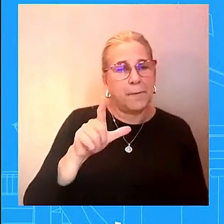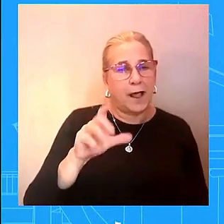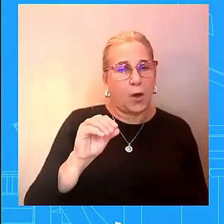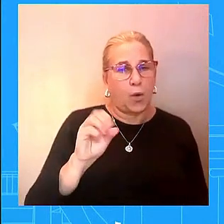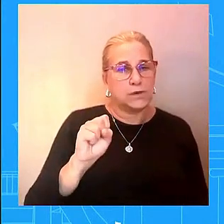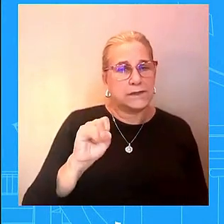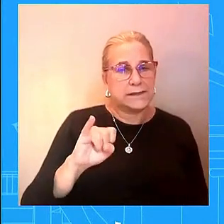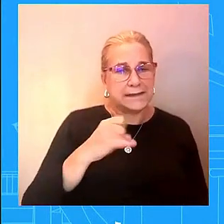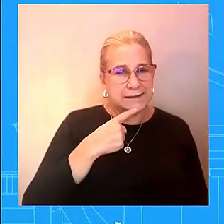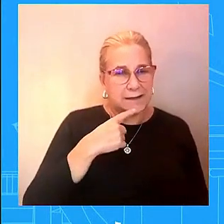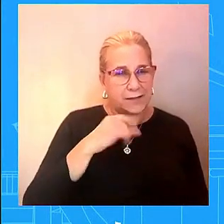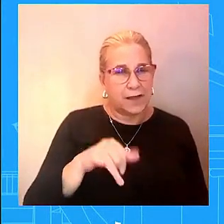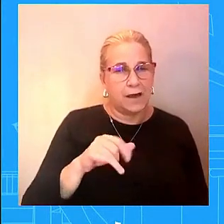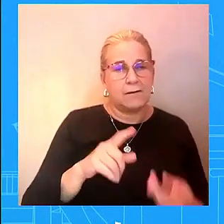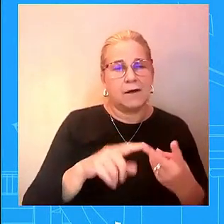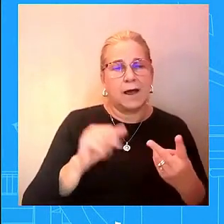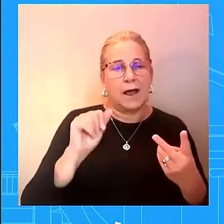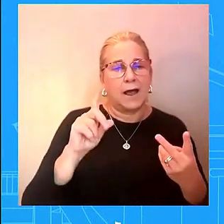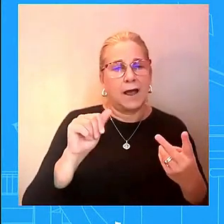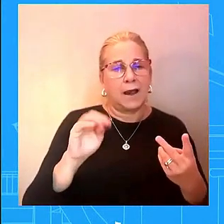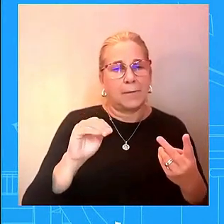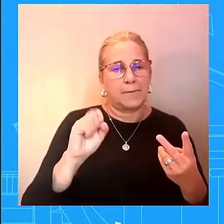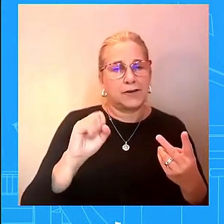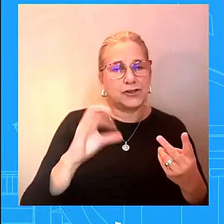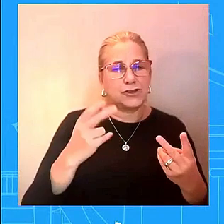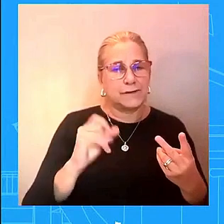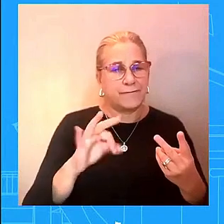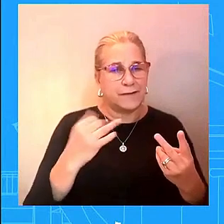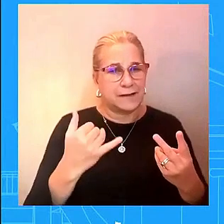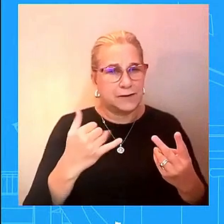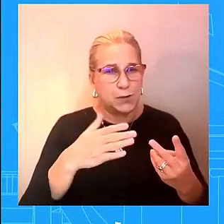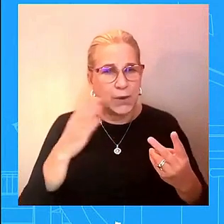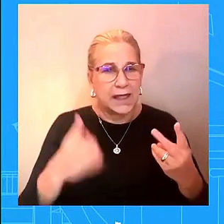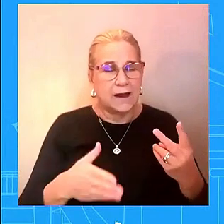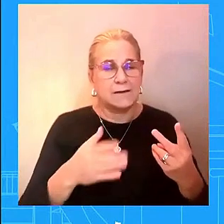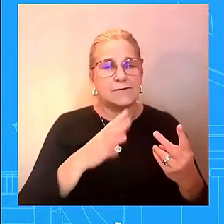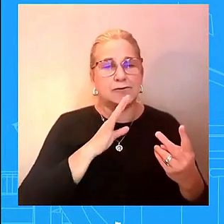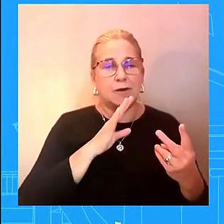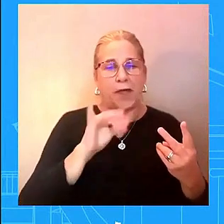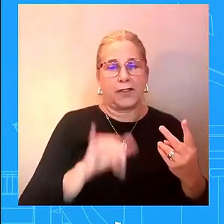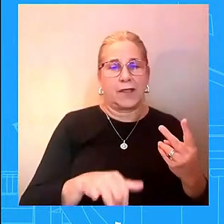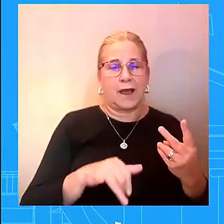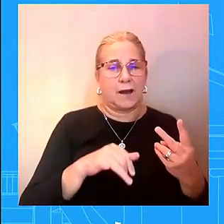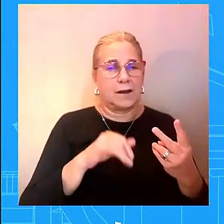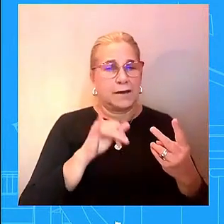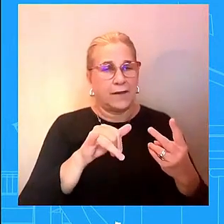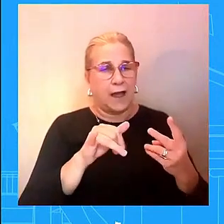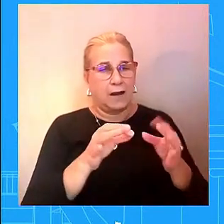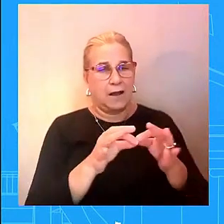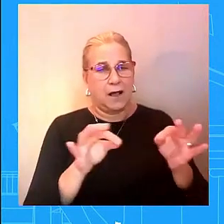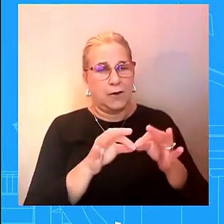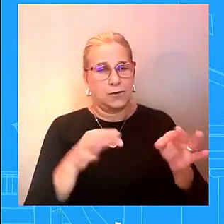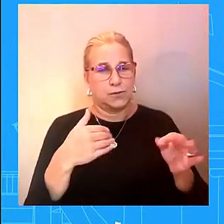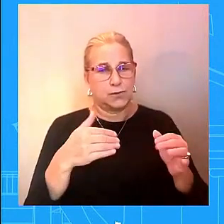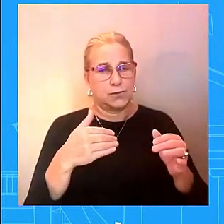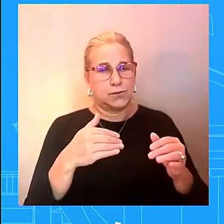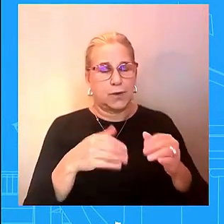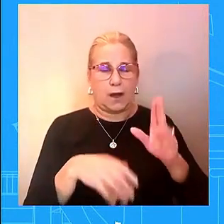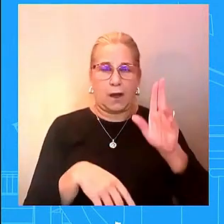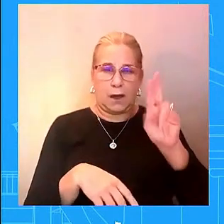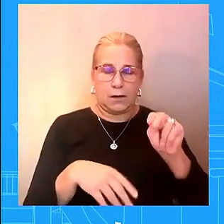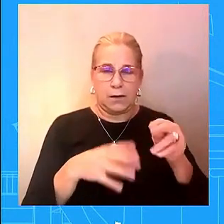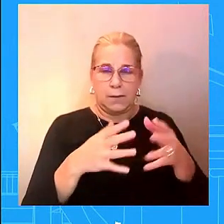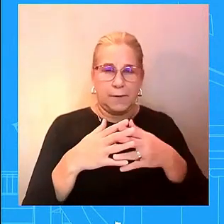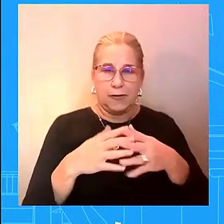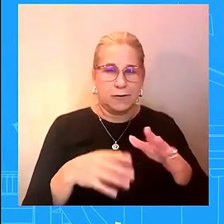language is un-american it's dangerous uh i was just asked about misinformation